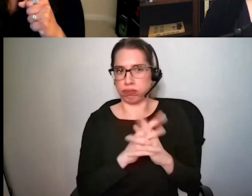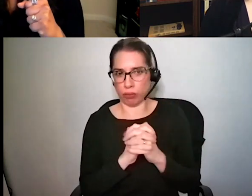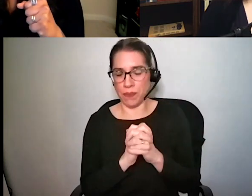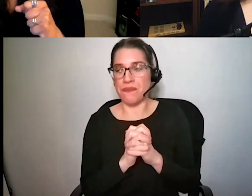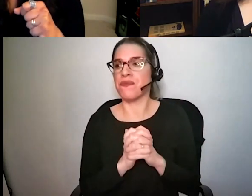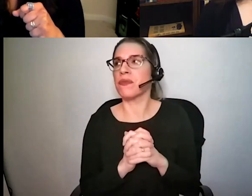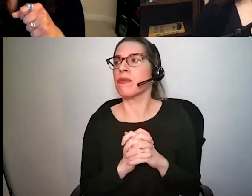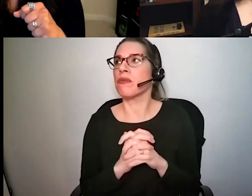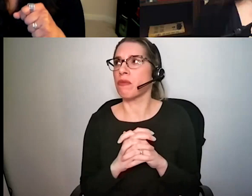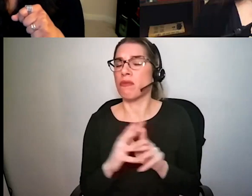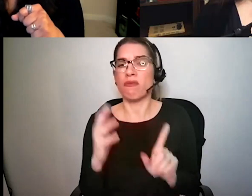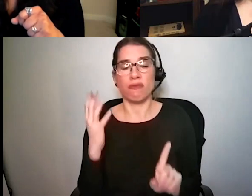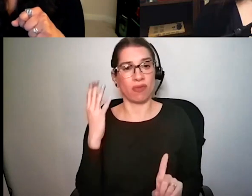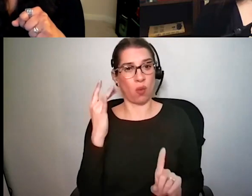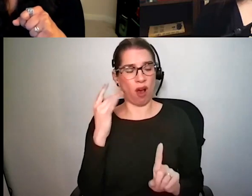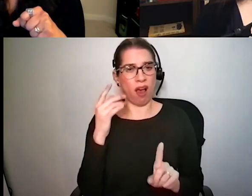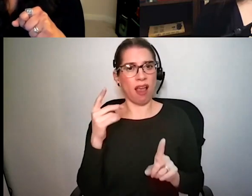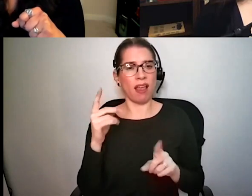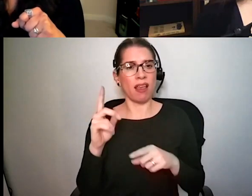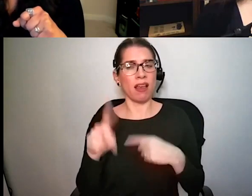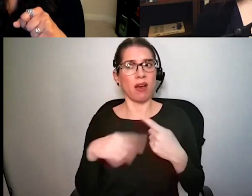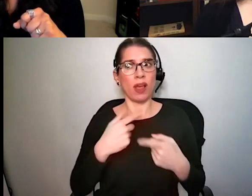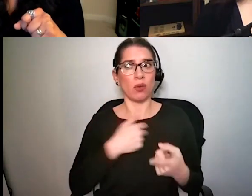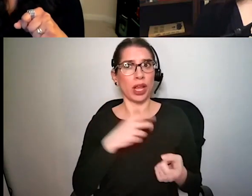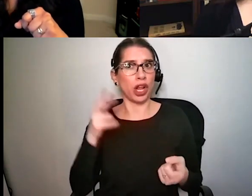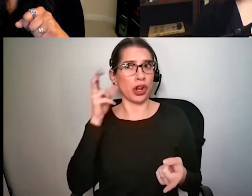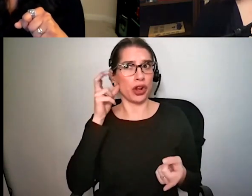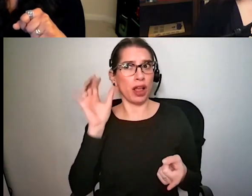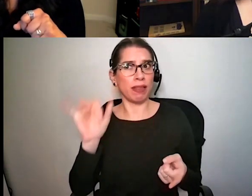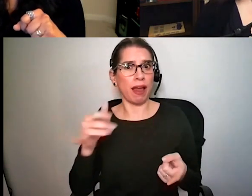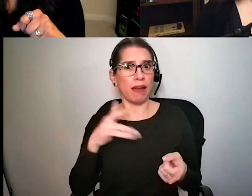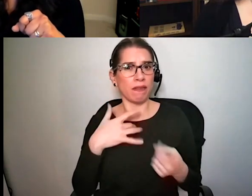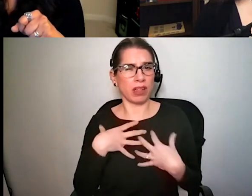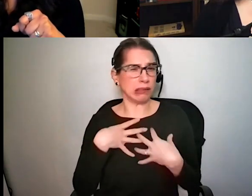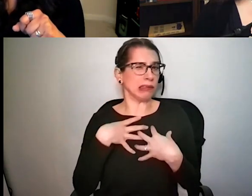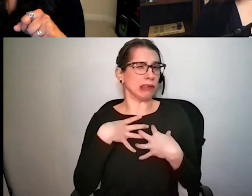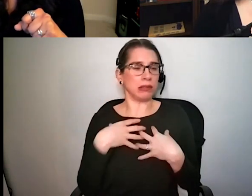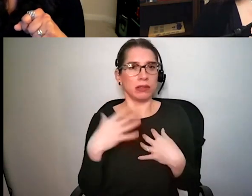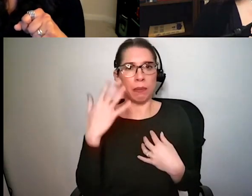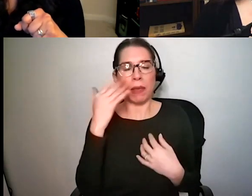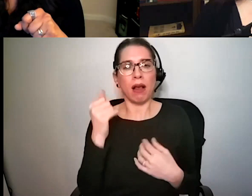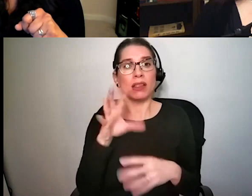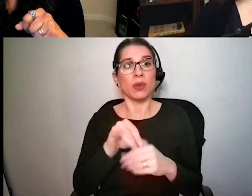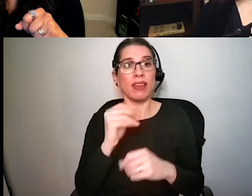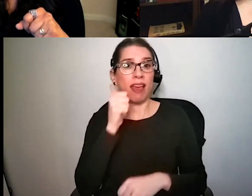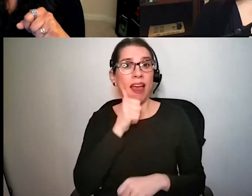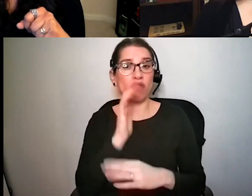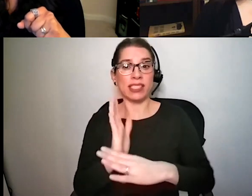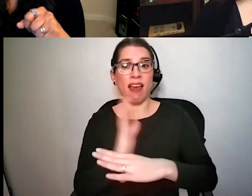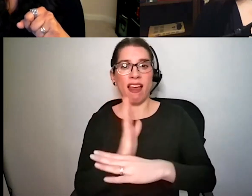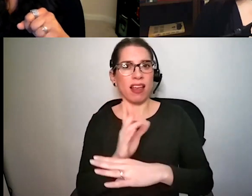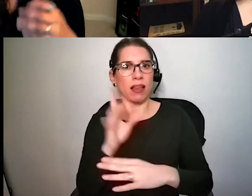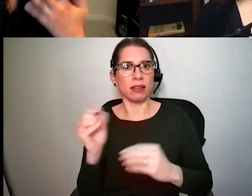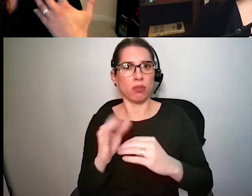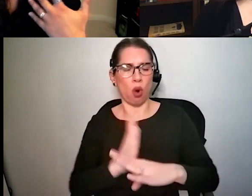is that they exist in this range that that we don't typically hear and so one um one thing that kind